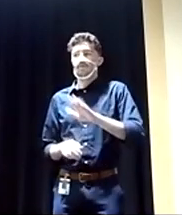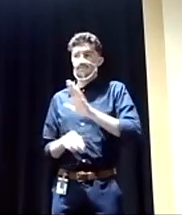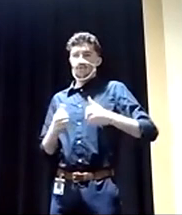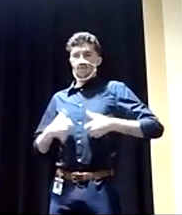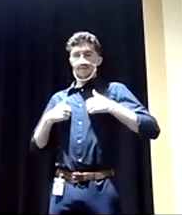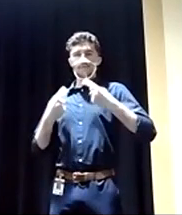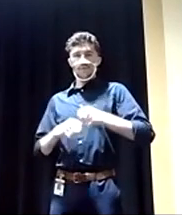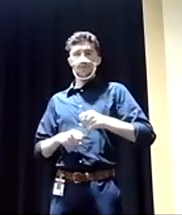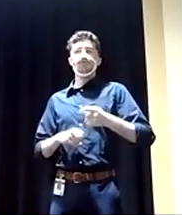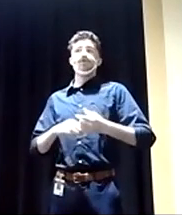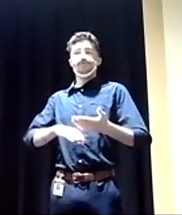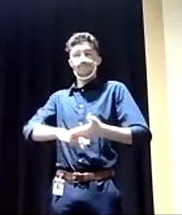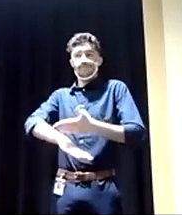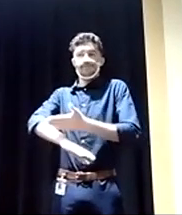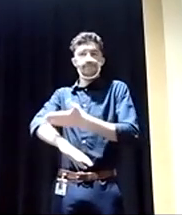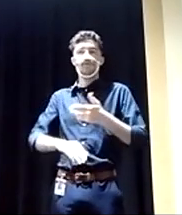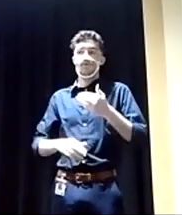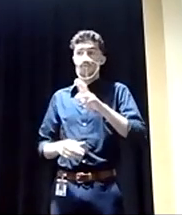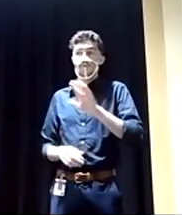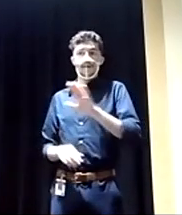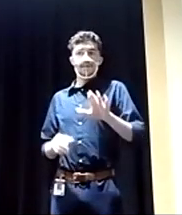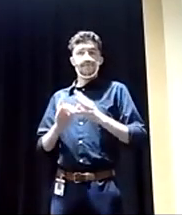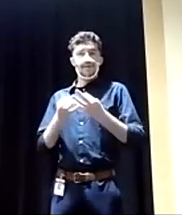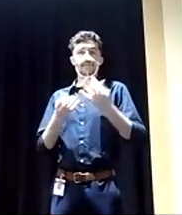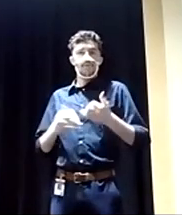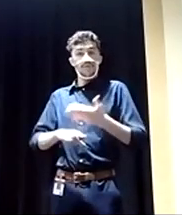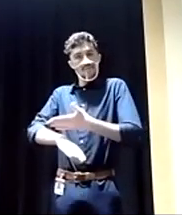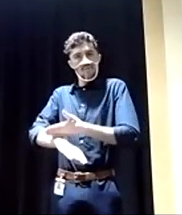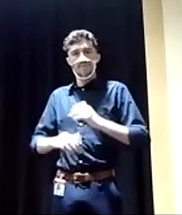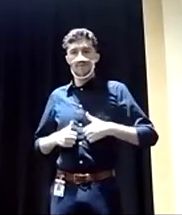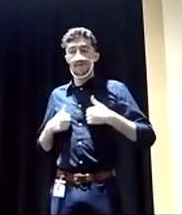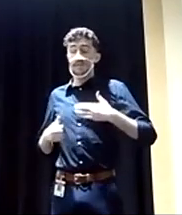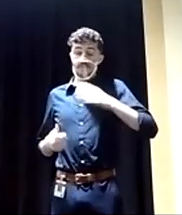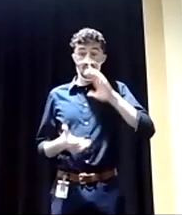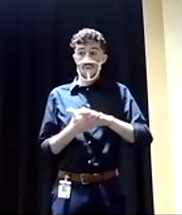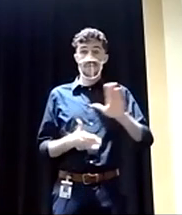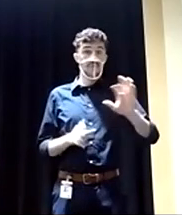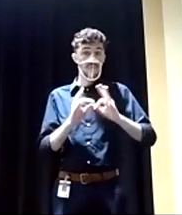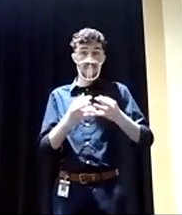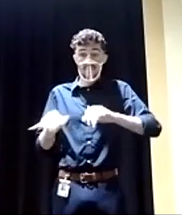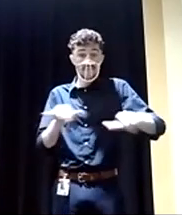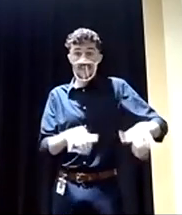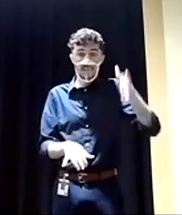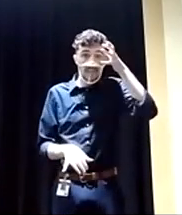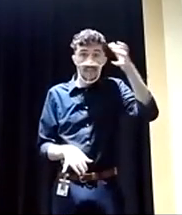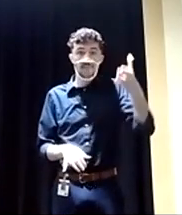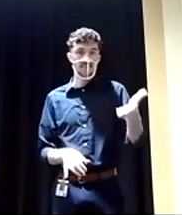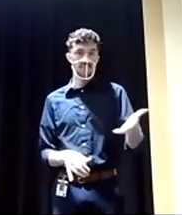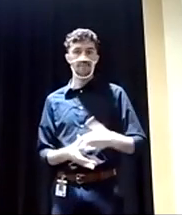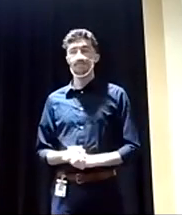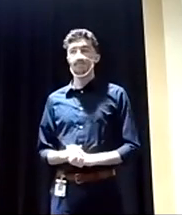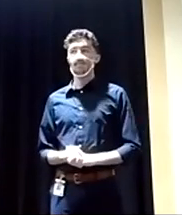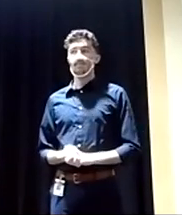and, and seeking a better life for their family, just like my wife's family did. Again, you know, we need their,